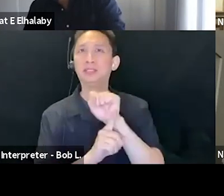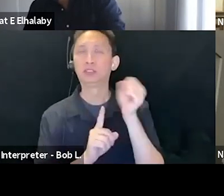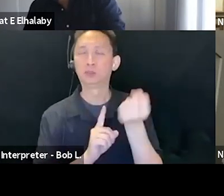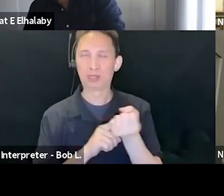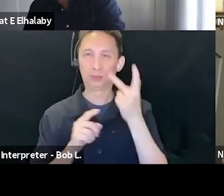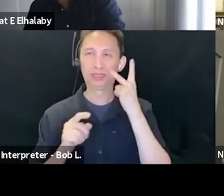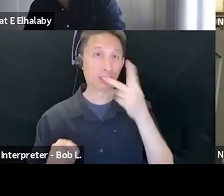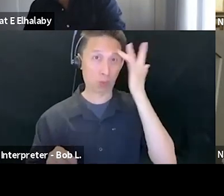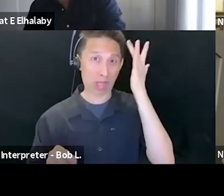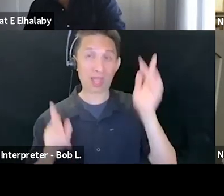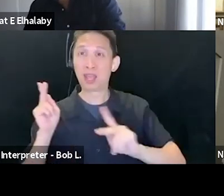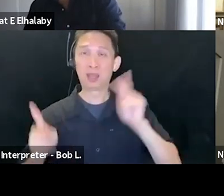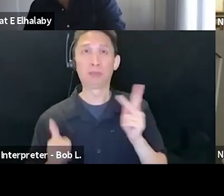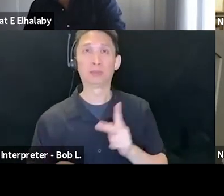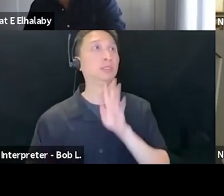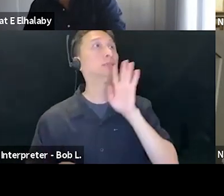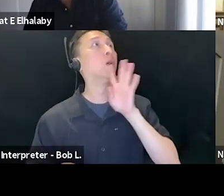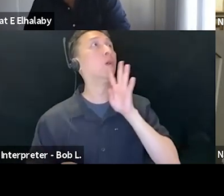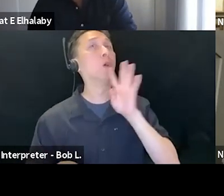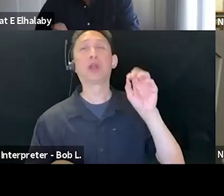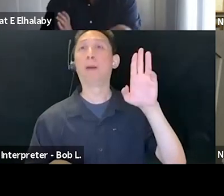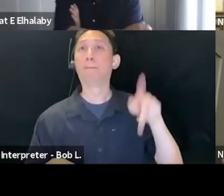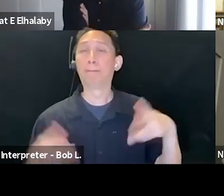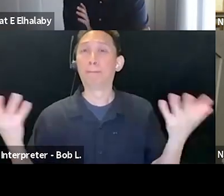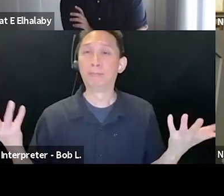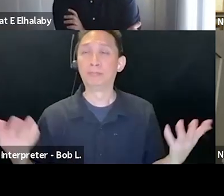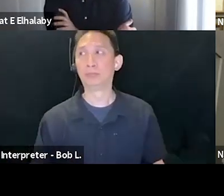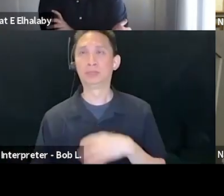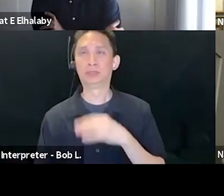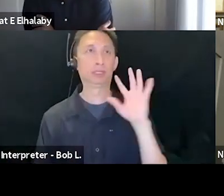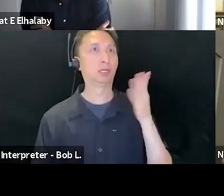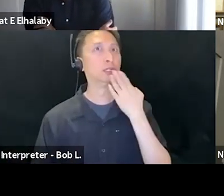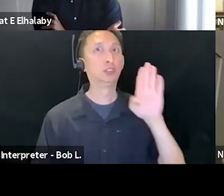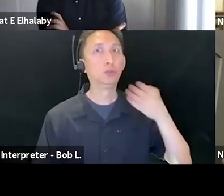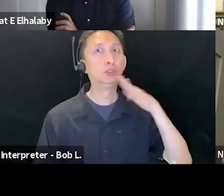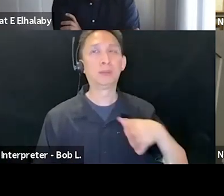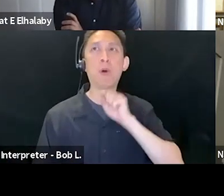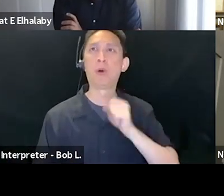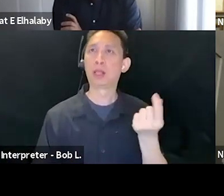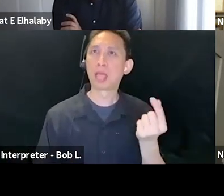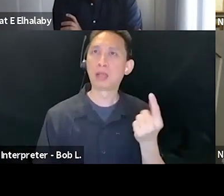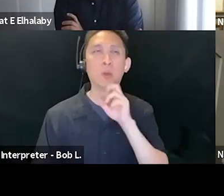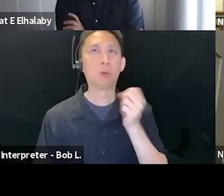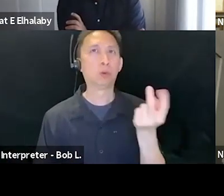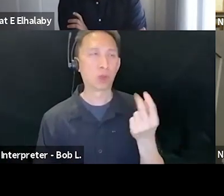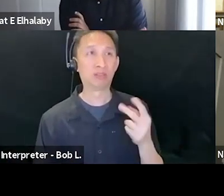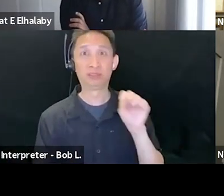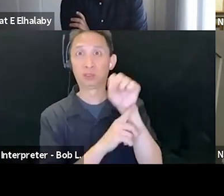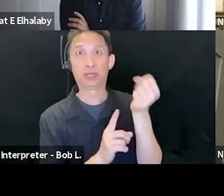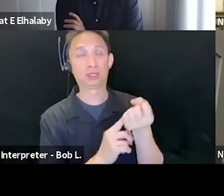we spoke out. You look at Jerusalem, Jerusalem, 11 and 12, and the situation is very, very messy.